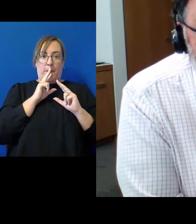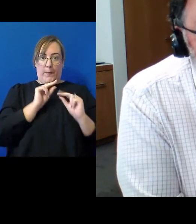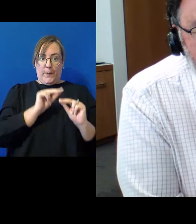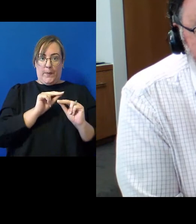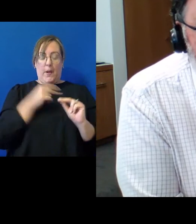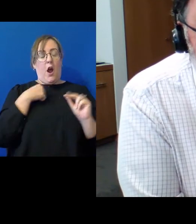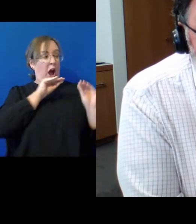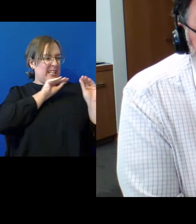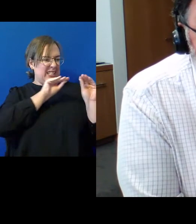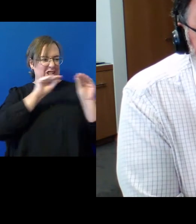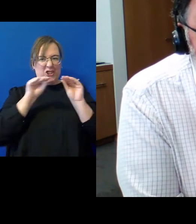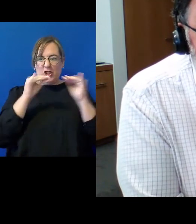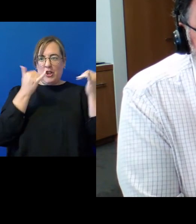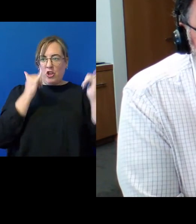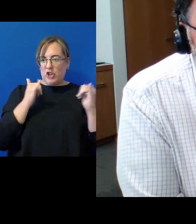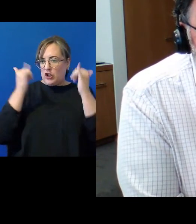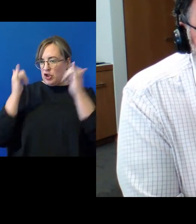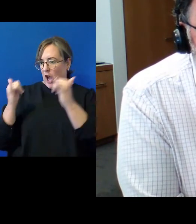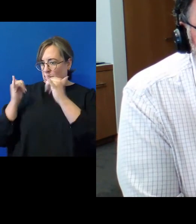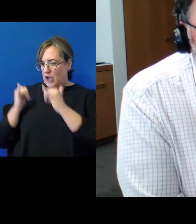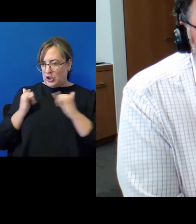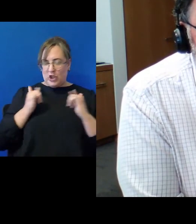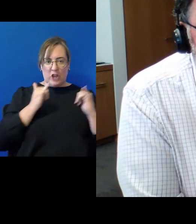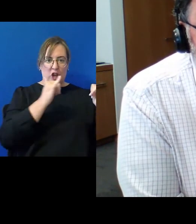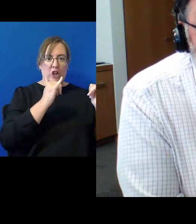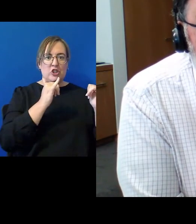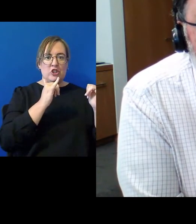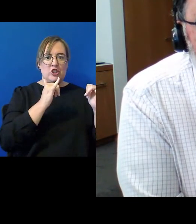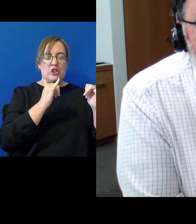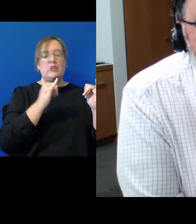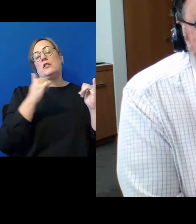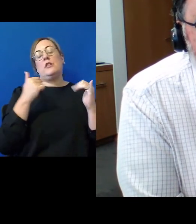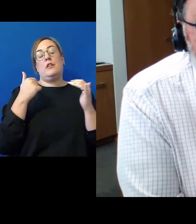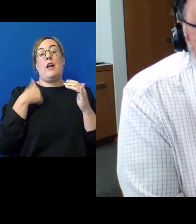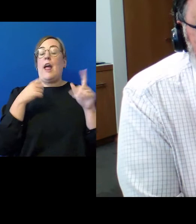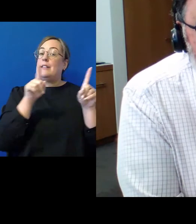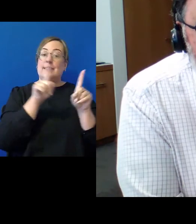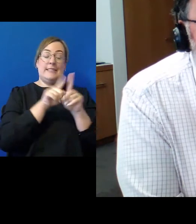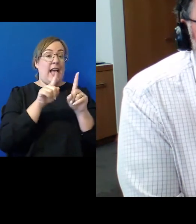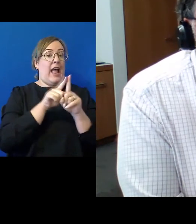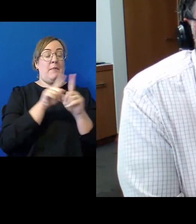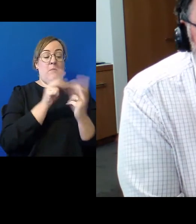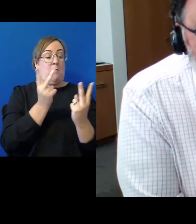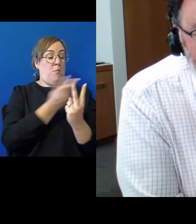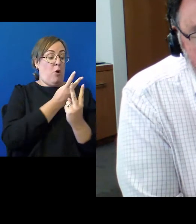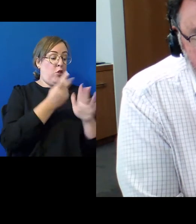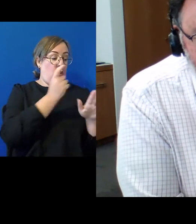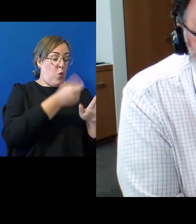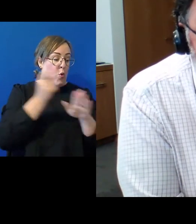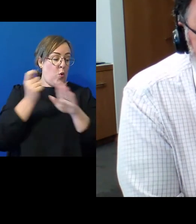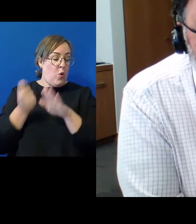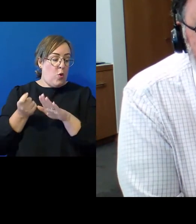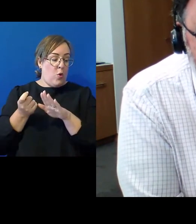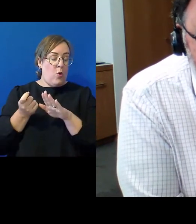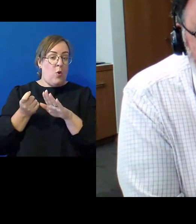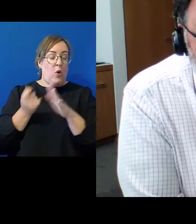up teaching judges in the senior courts at least and Judge Tau Maun who did the same in the district court how they might respond with